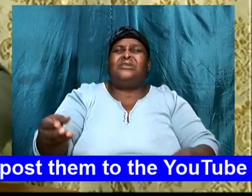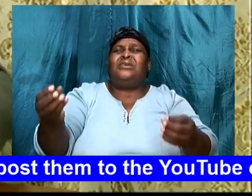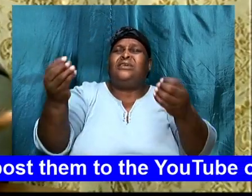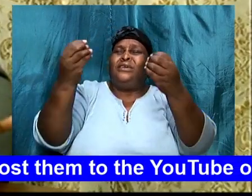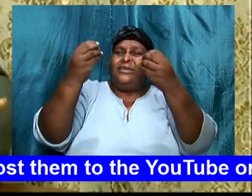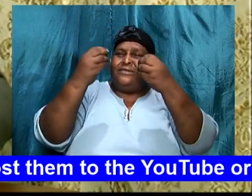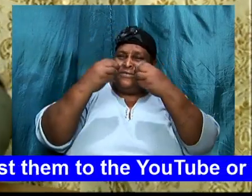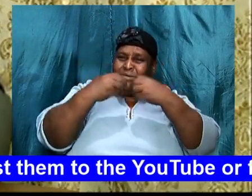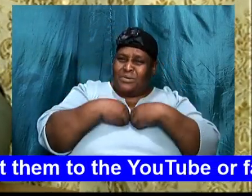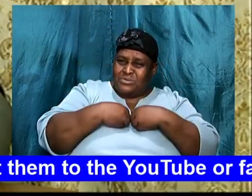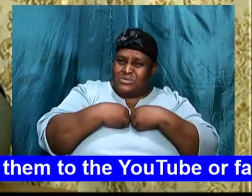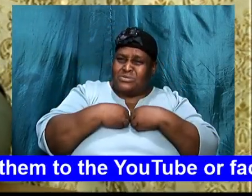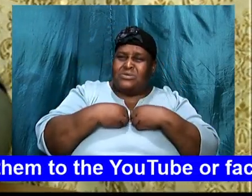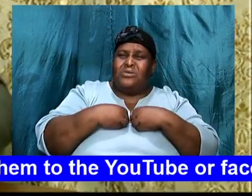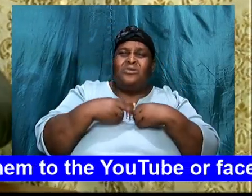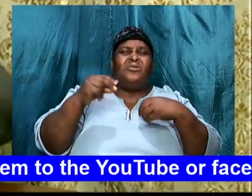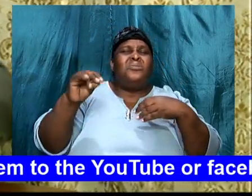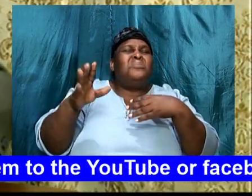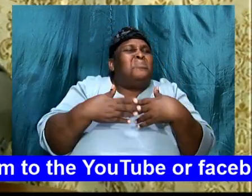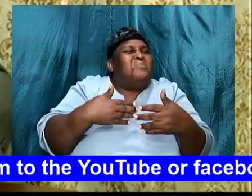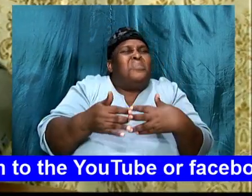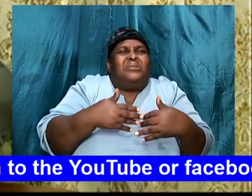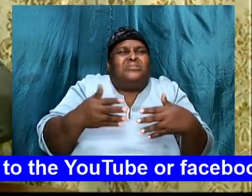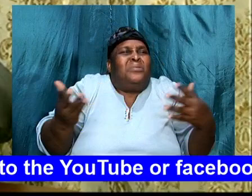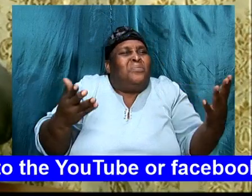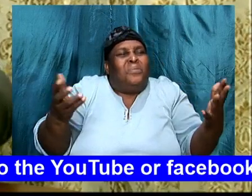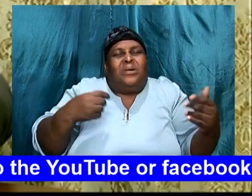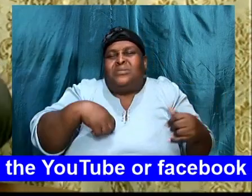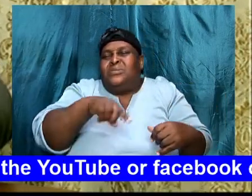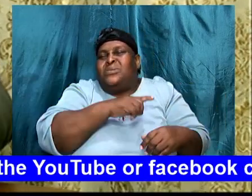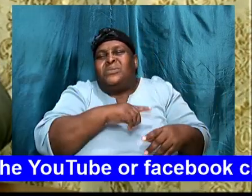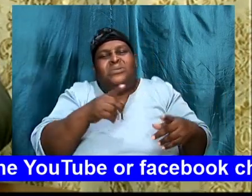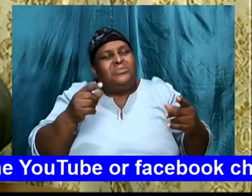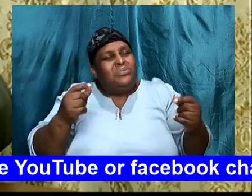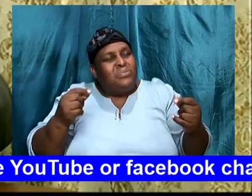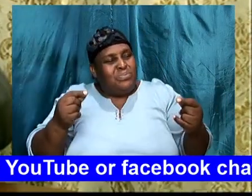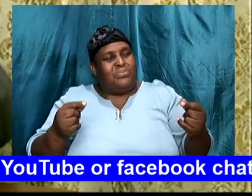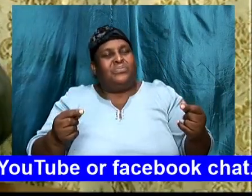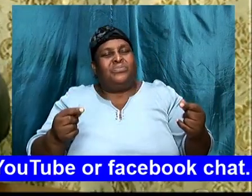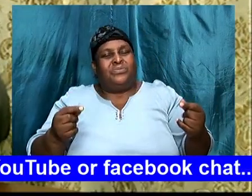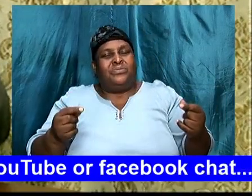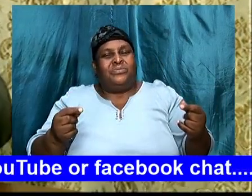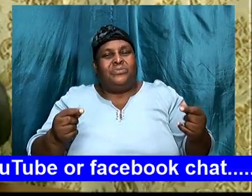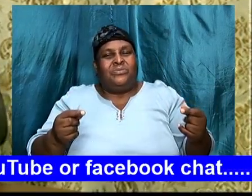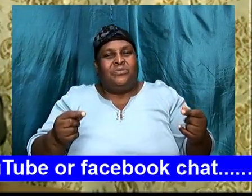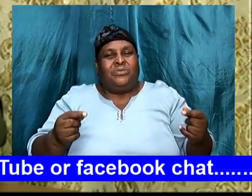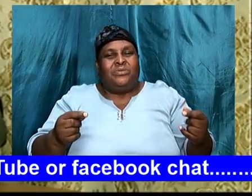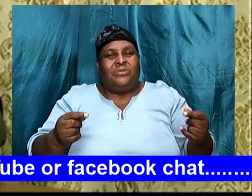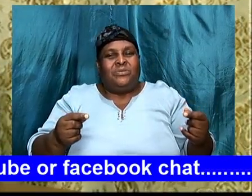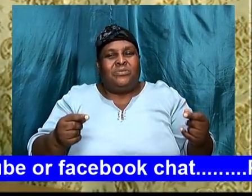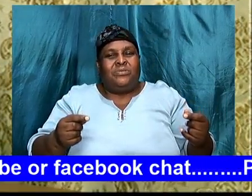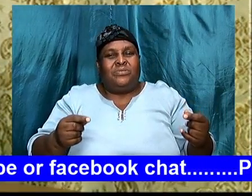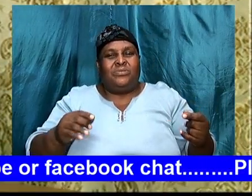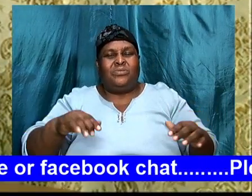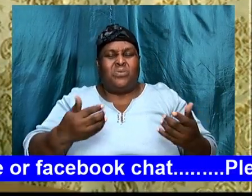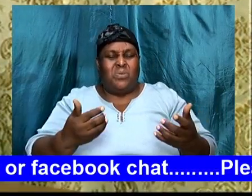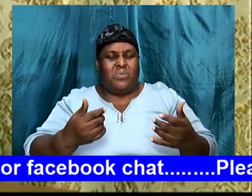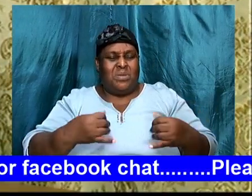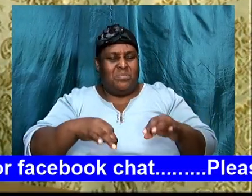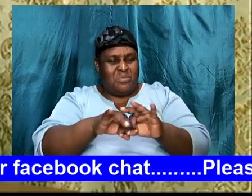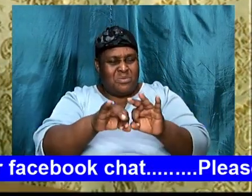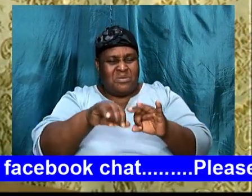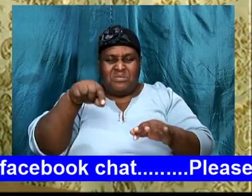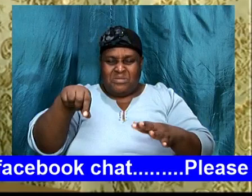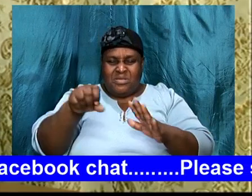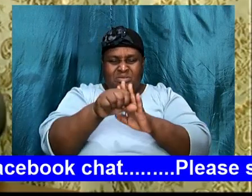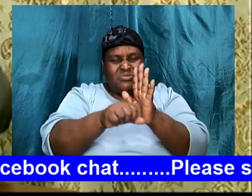irrespective, of what we do, very important, because as we go, down further, you are going to, realize, how important, this scripture, is,